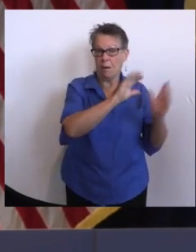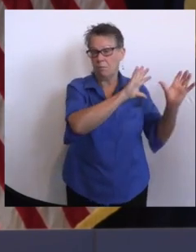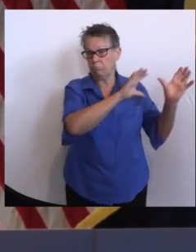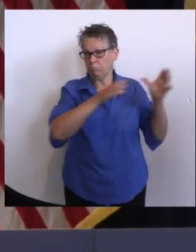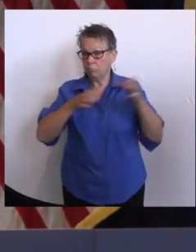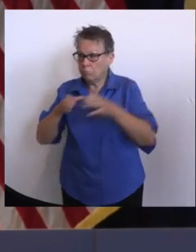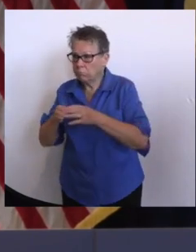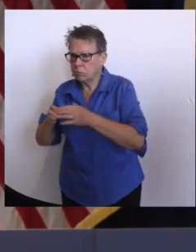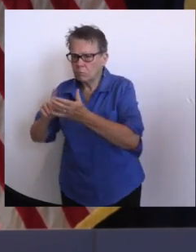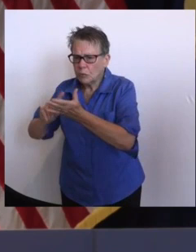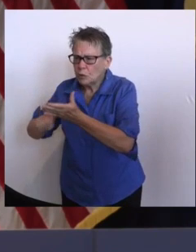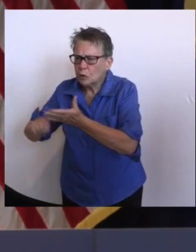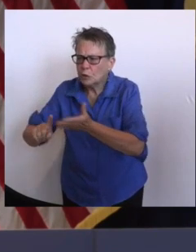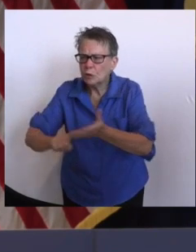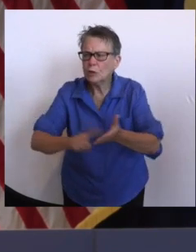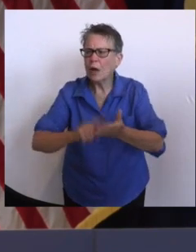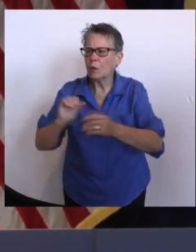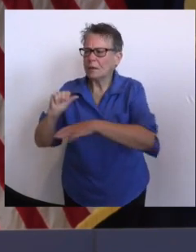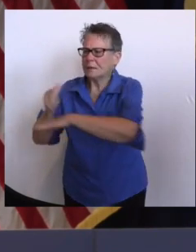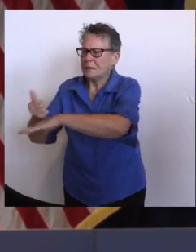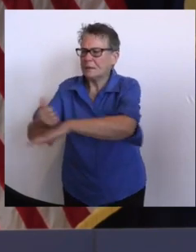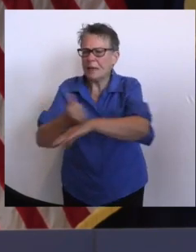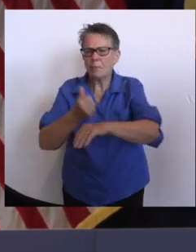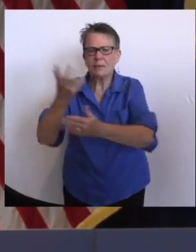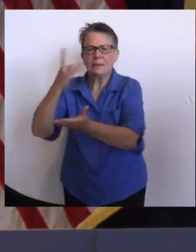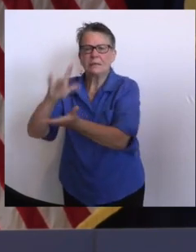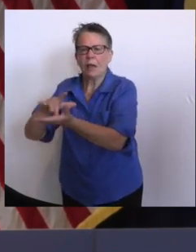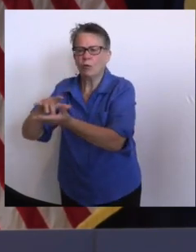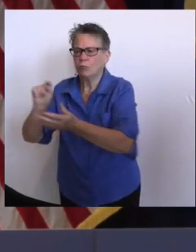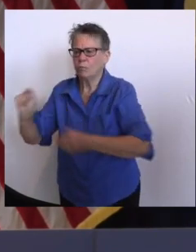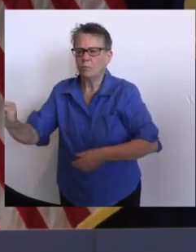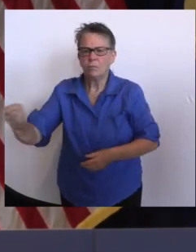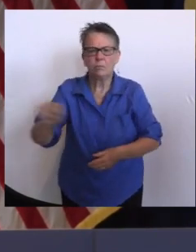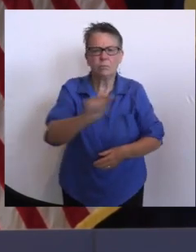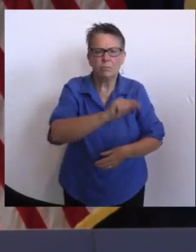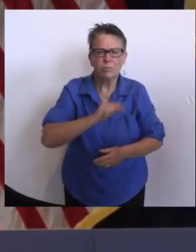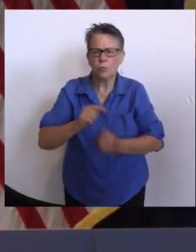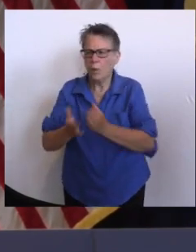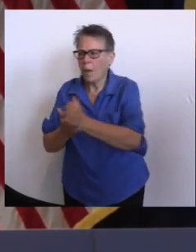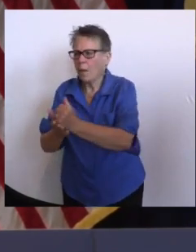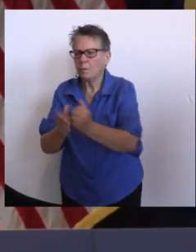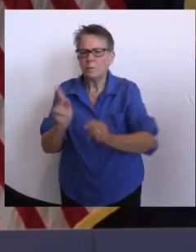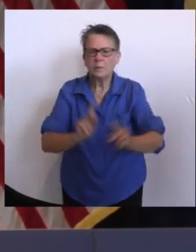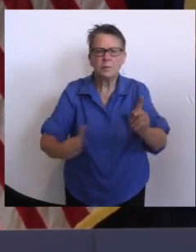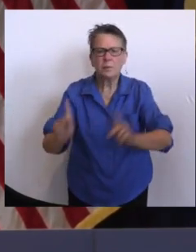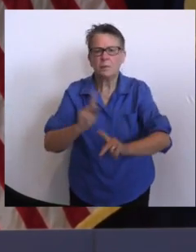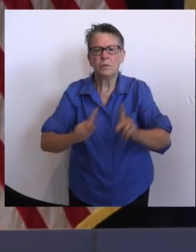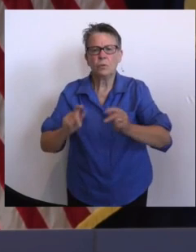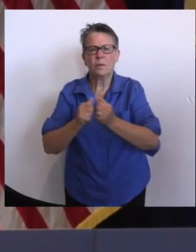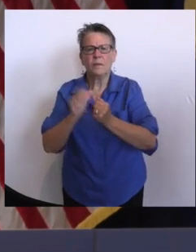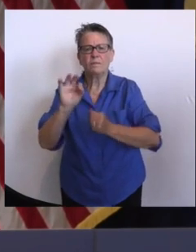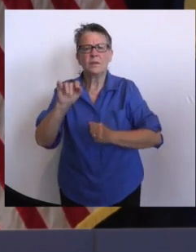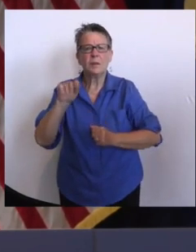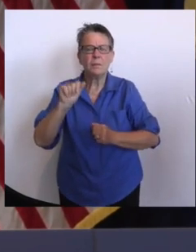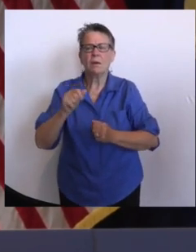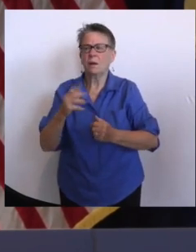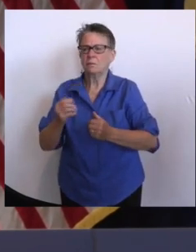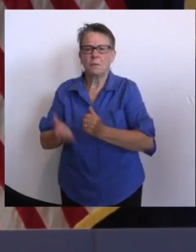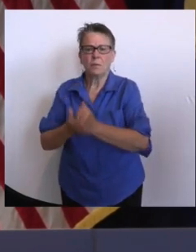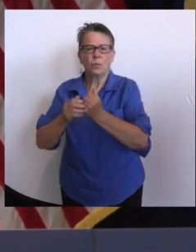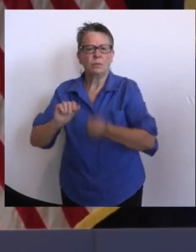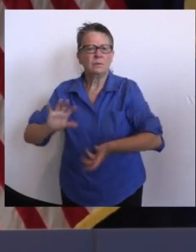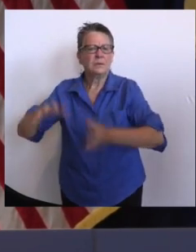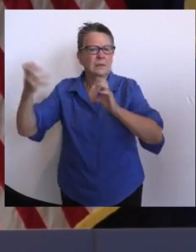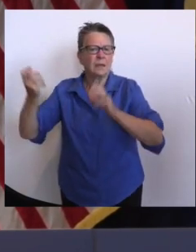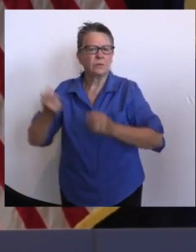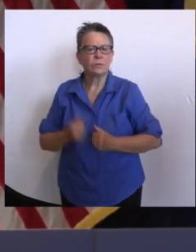a priority for us to make sure we can connect the residents to facilitate the resources that they need. Working with your office,